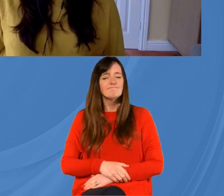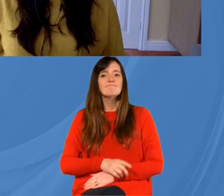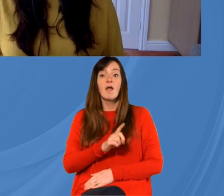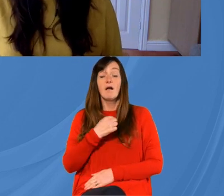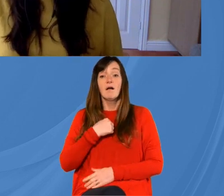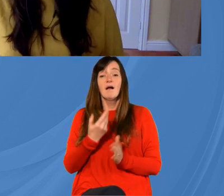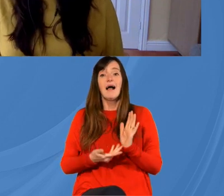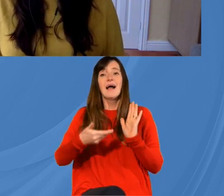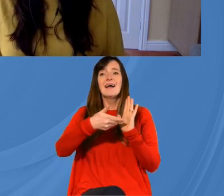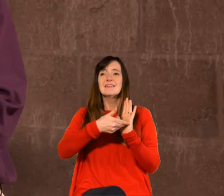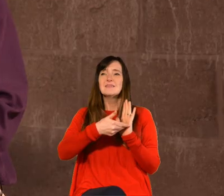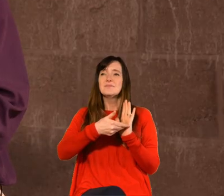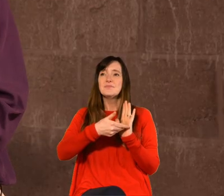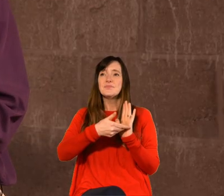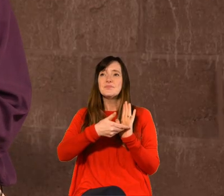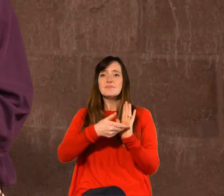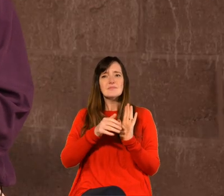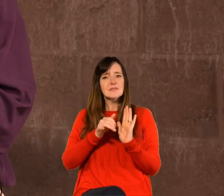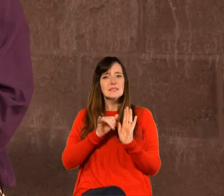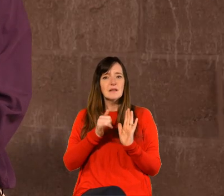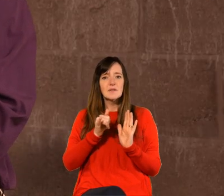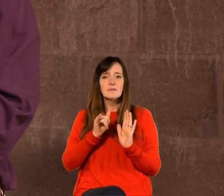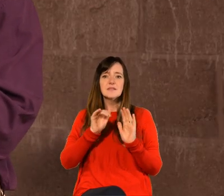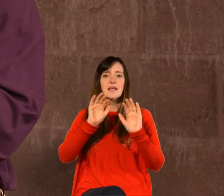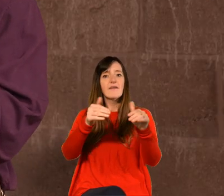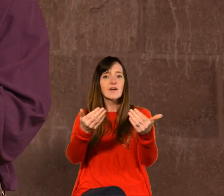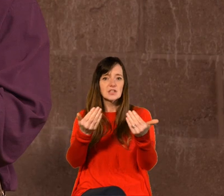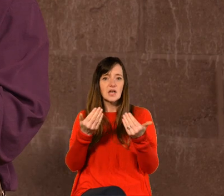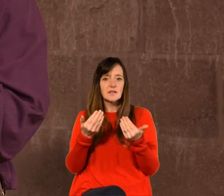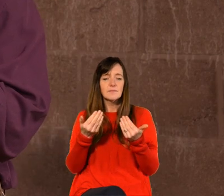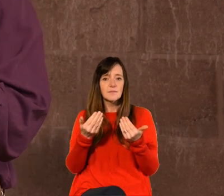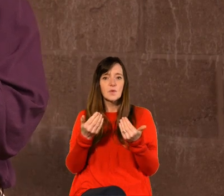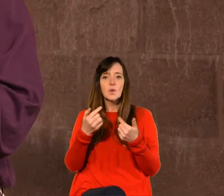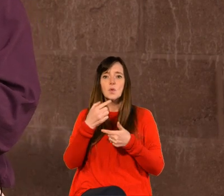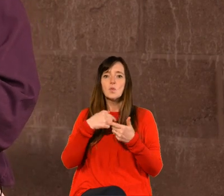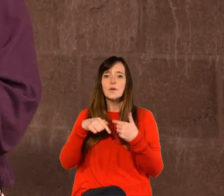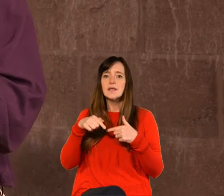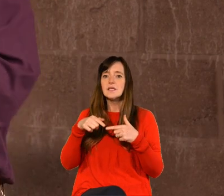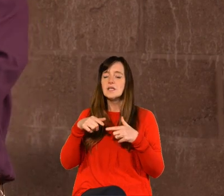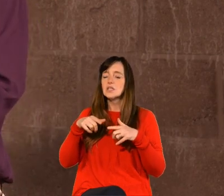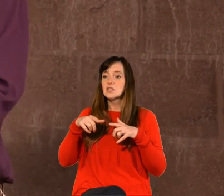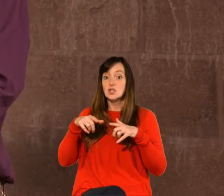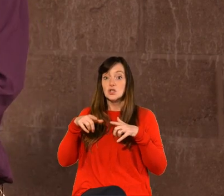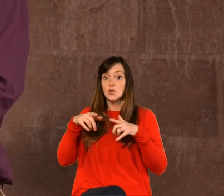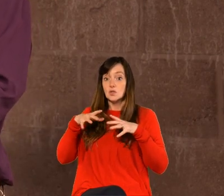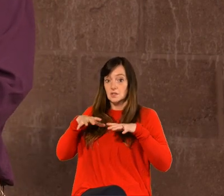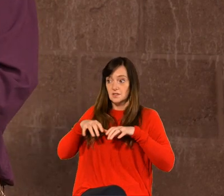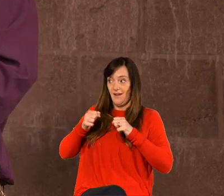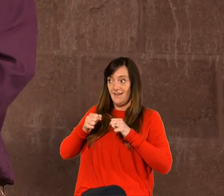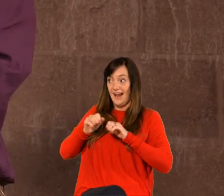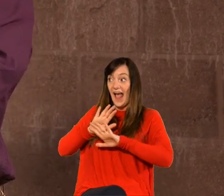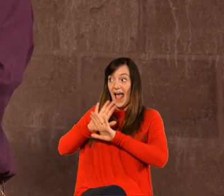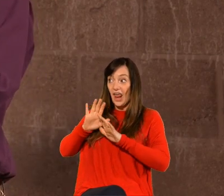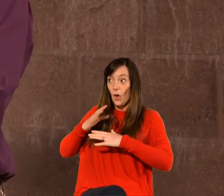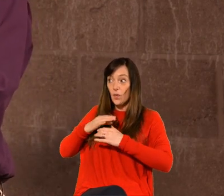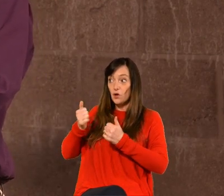i'd add to that is i think sometimes in evangelism john t we try and leap too quickly to sort of square ten so we reconnect with our friends yeah and